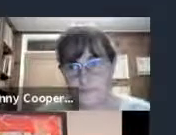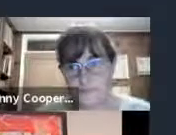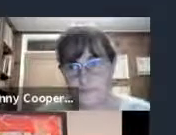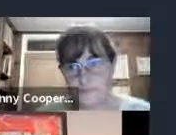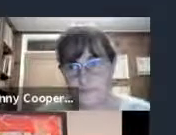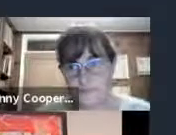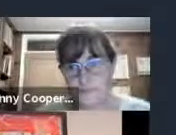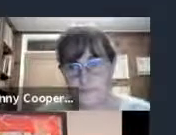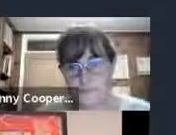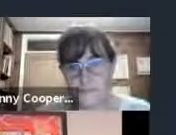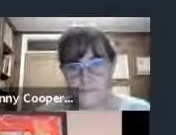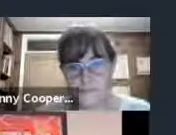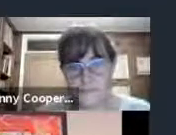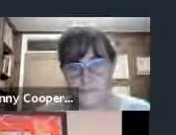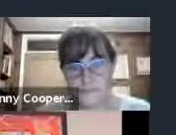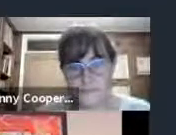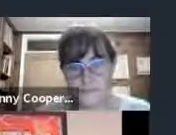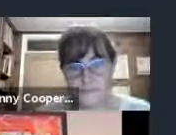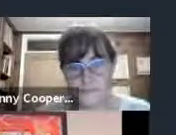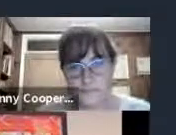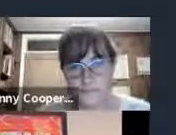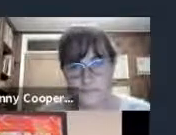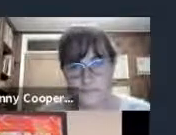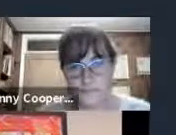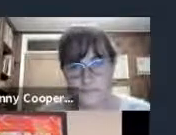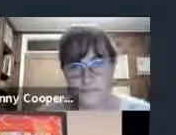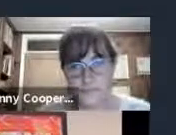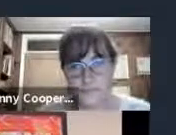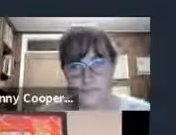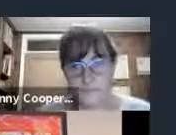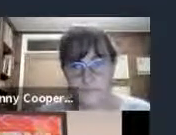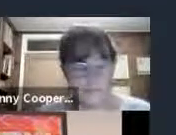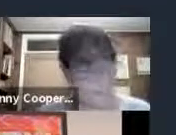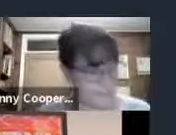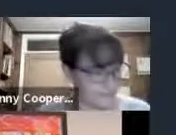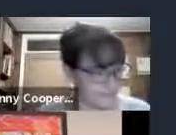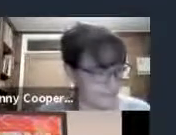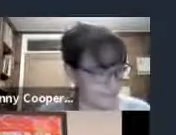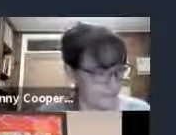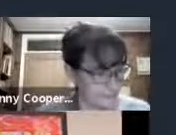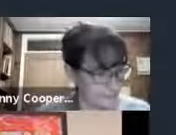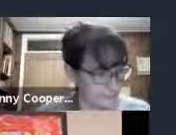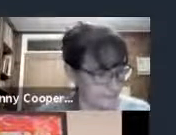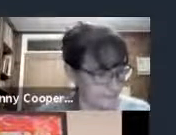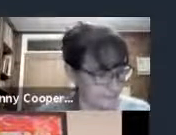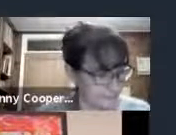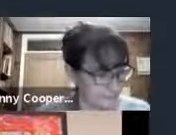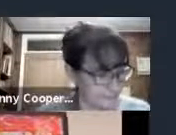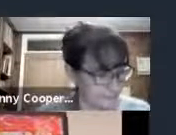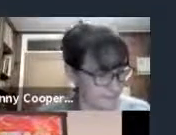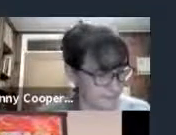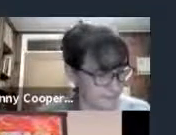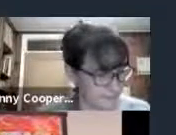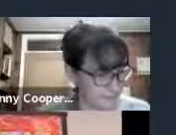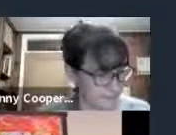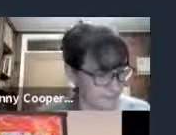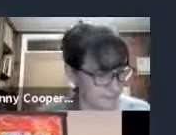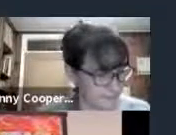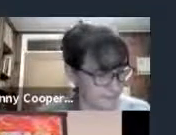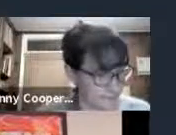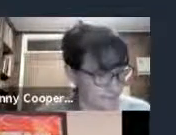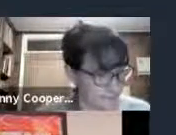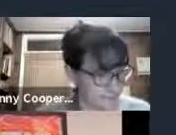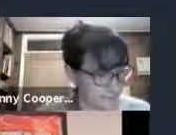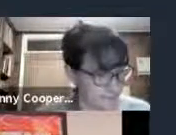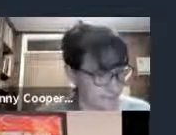determined to use London's leadership of this movement to inspire and accelerate the climate